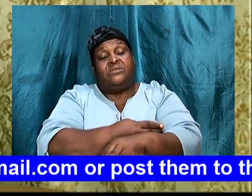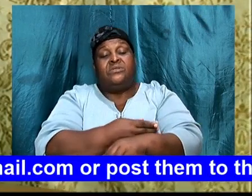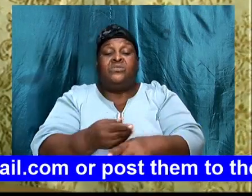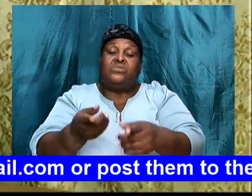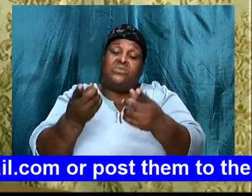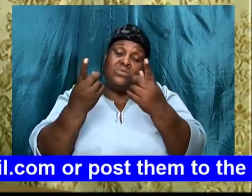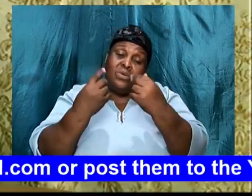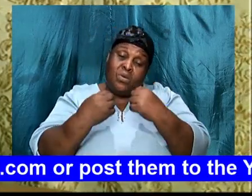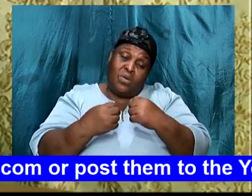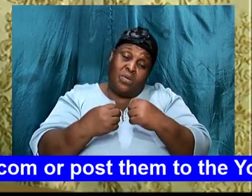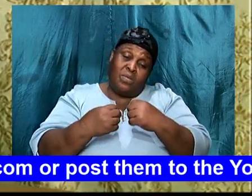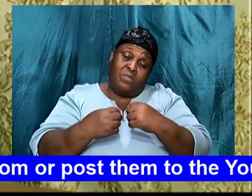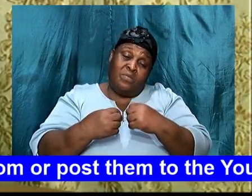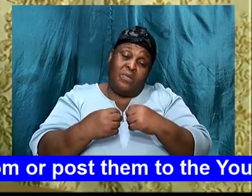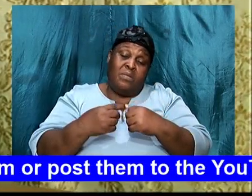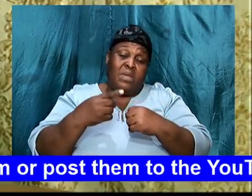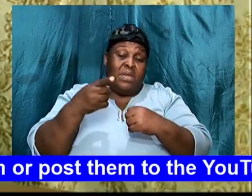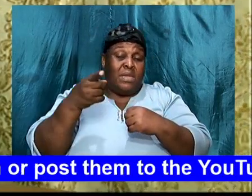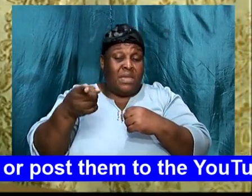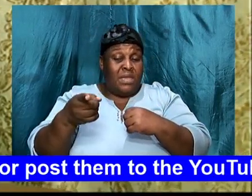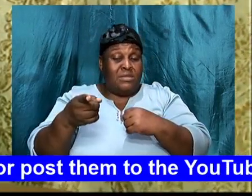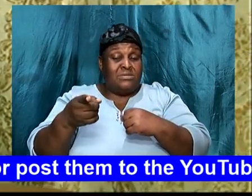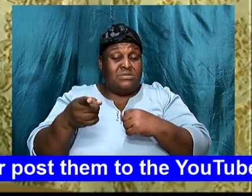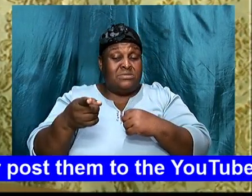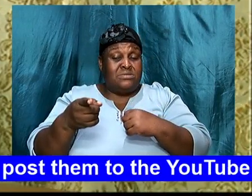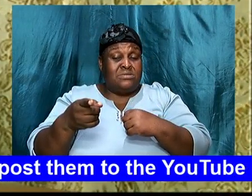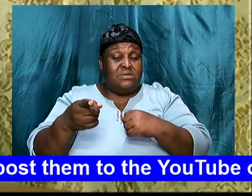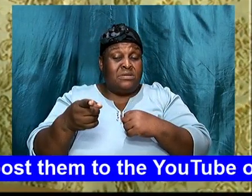come from, his lines, and the womb of his wife,